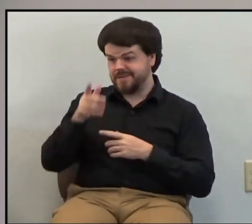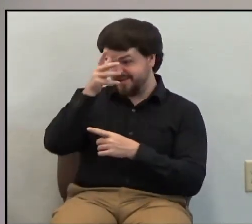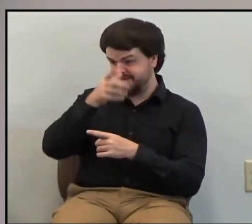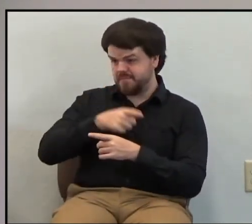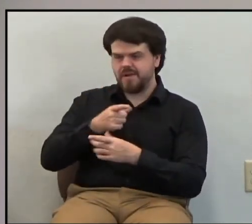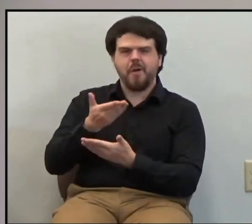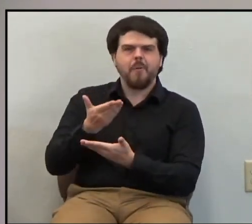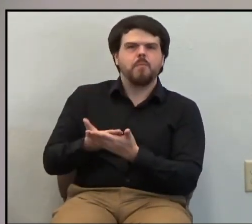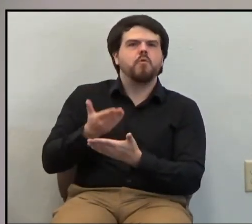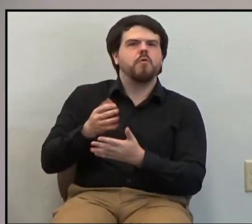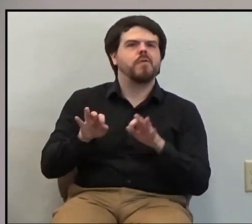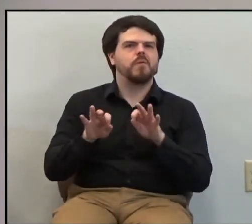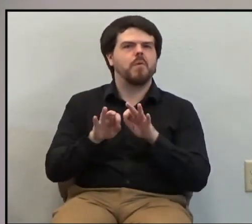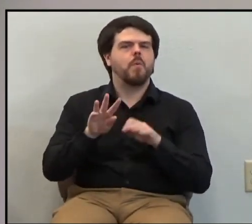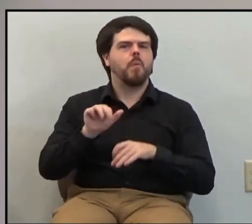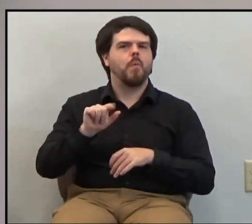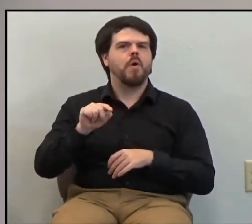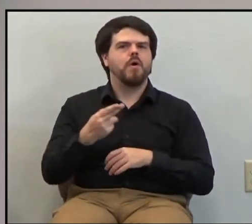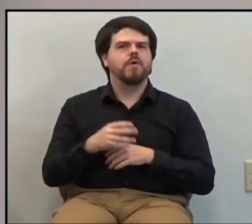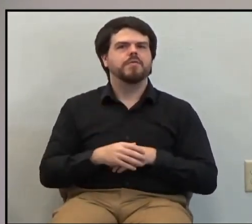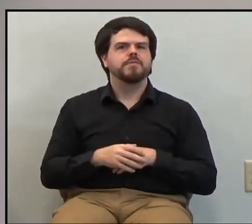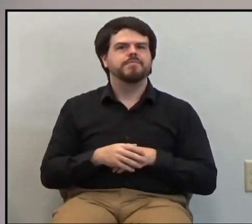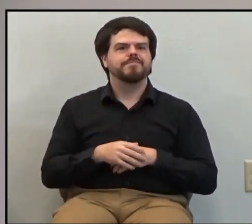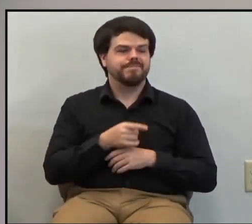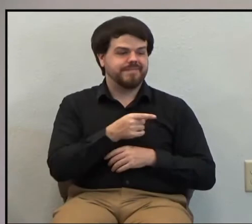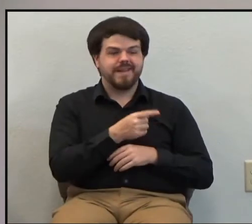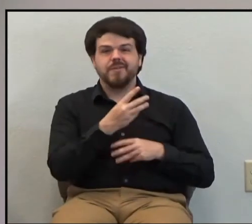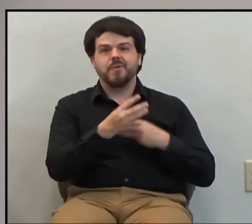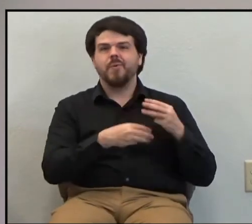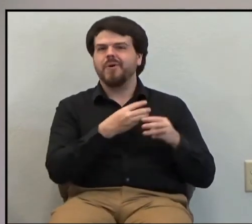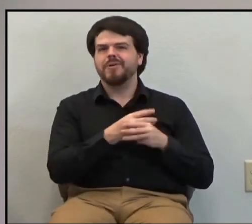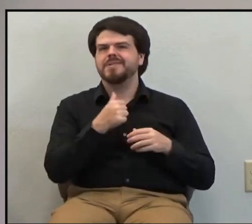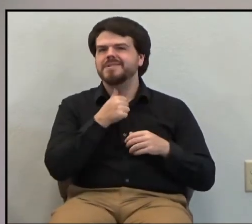worth of whom the world is not worthy.